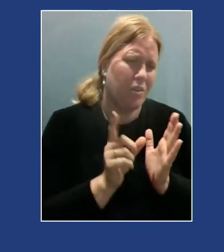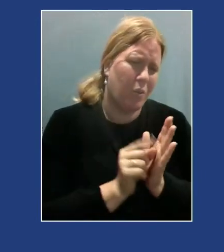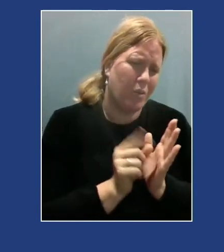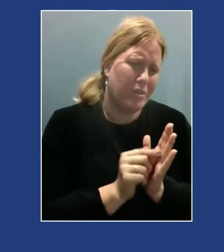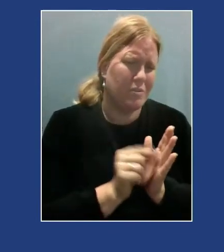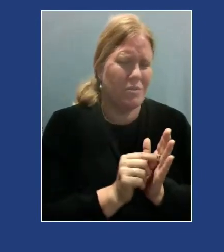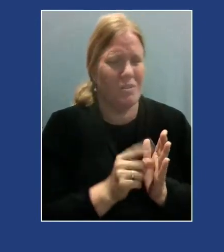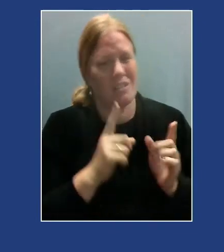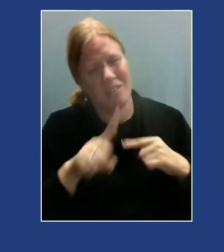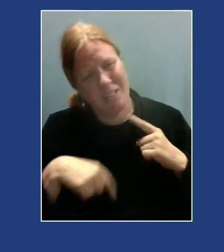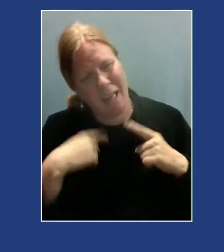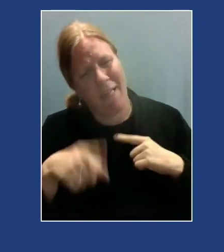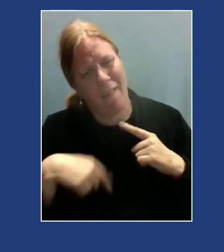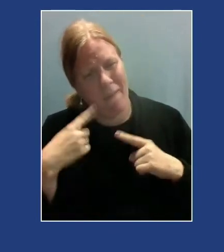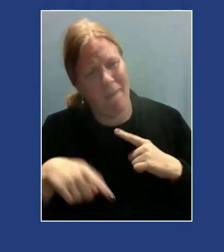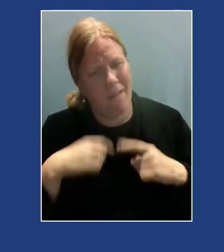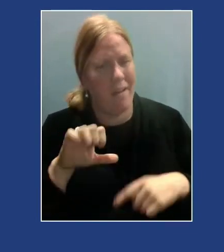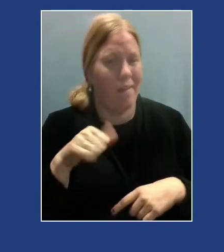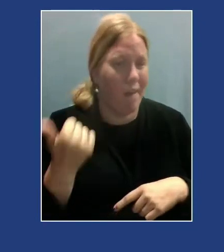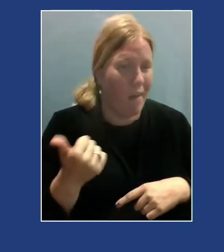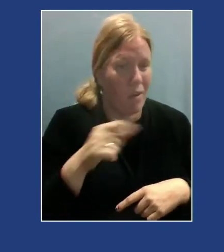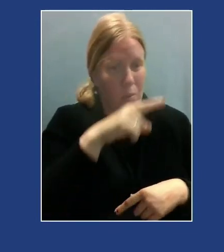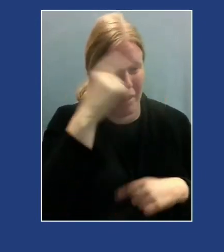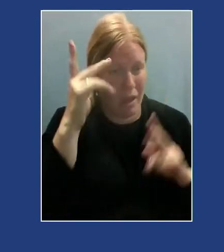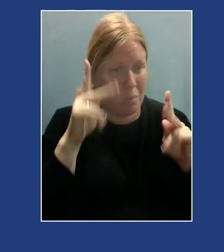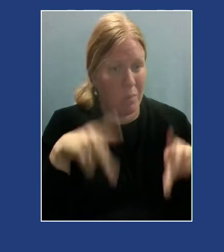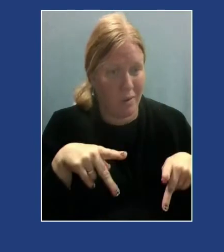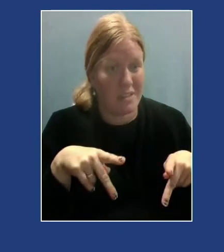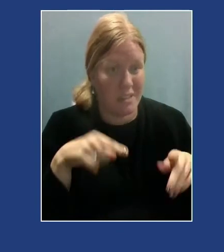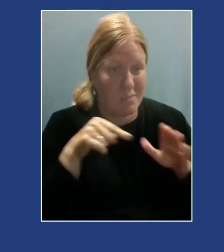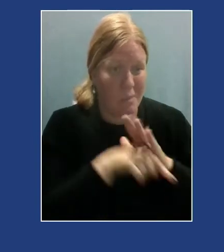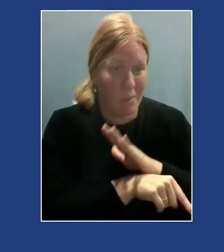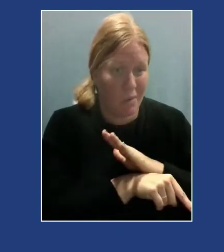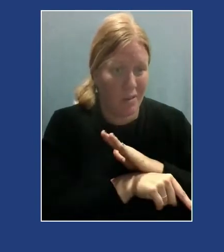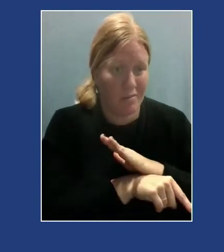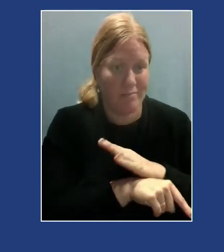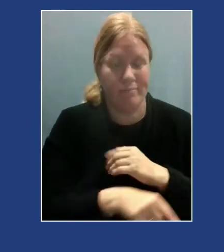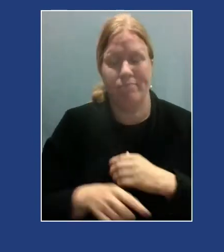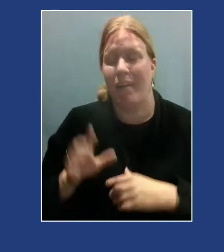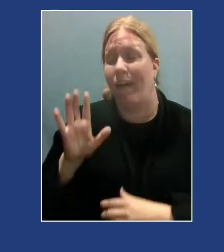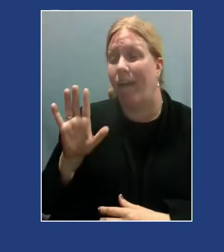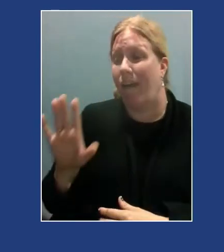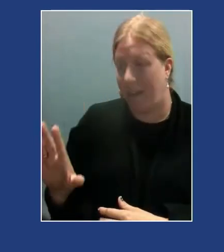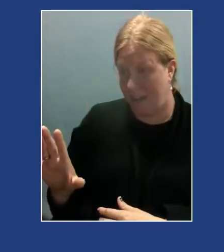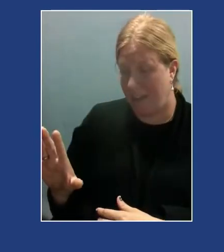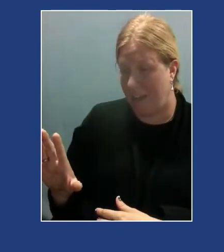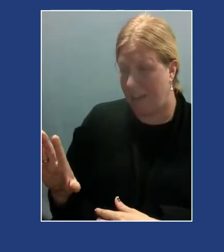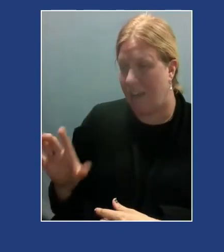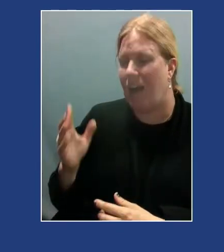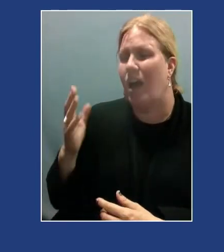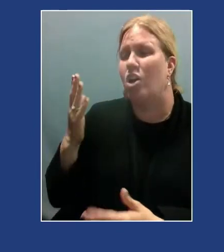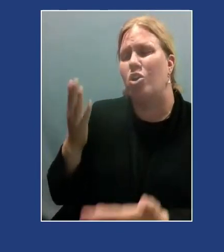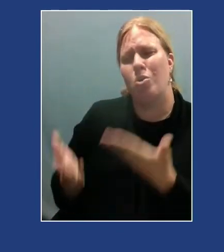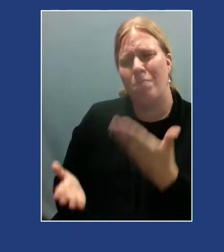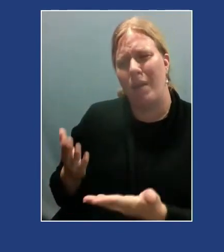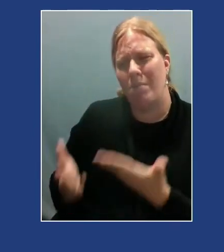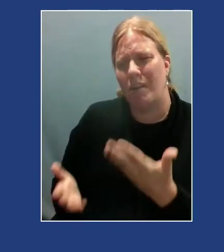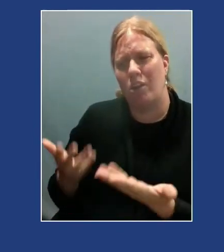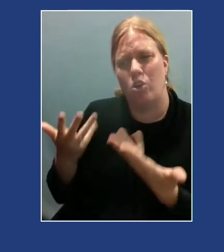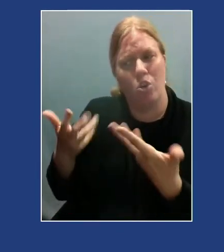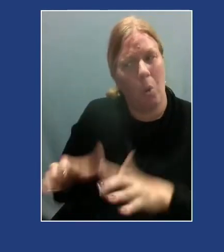It's me showing up in therapy and saying, hey, you may or may not want to talk about this. And I'm aware that this just happened yesterday.